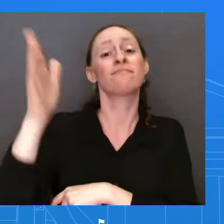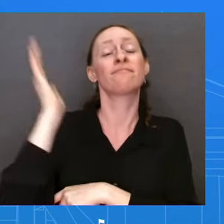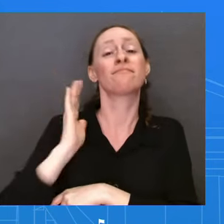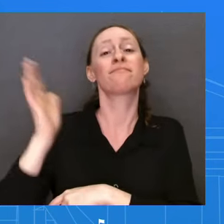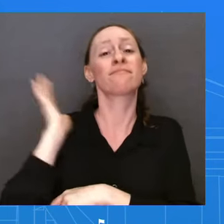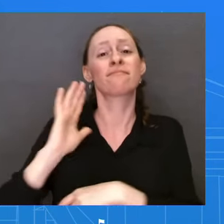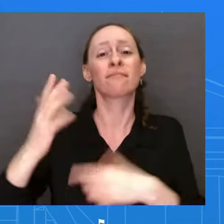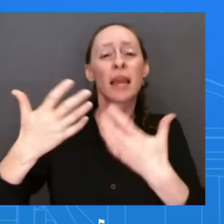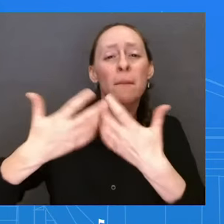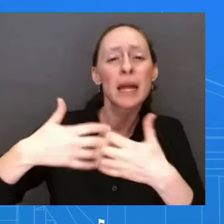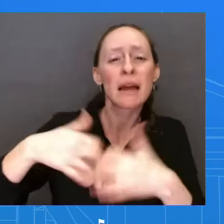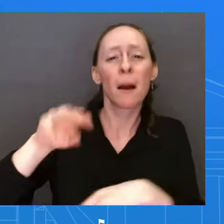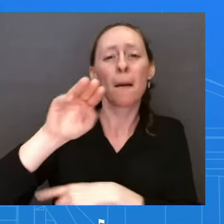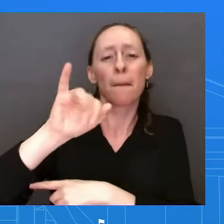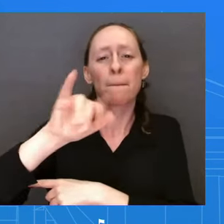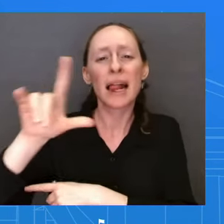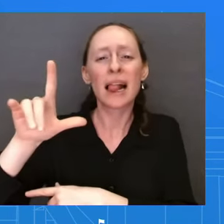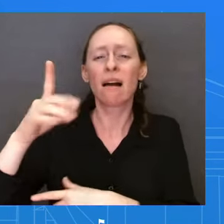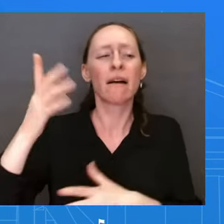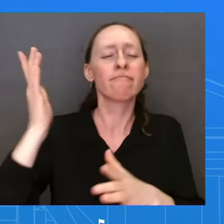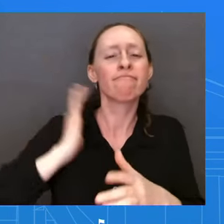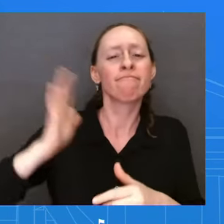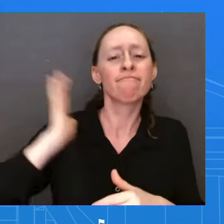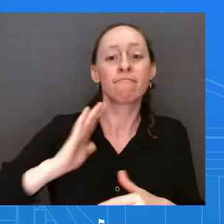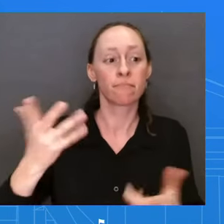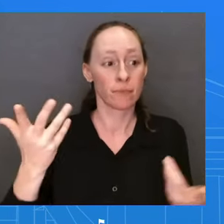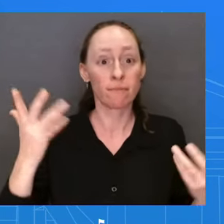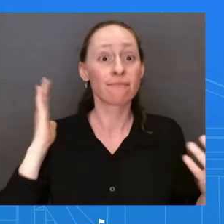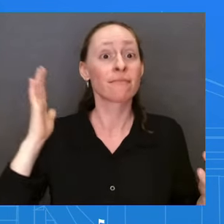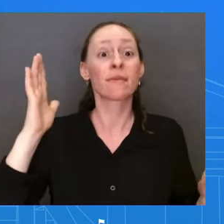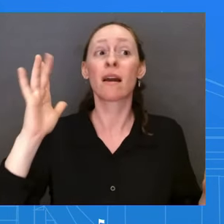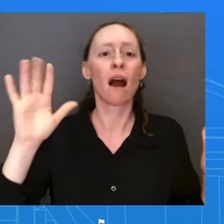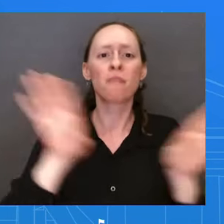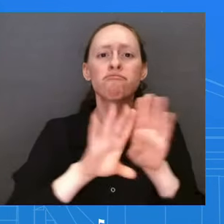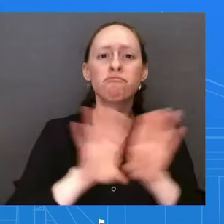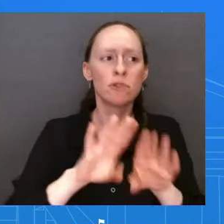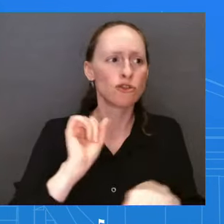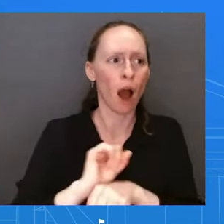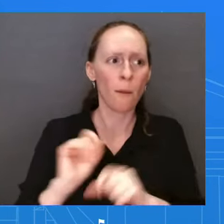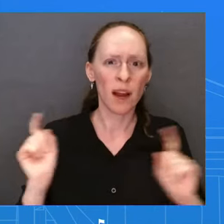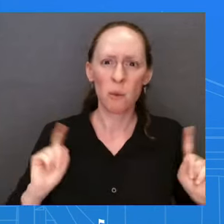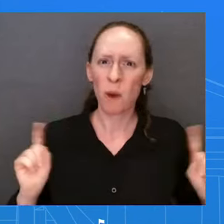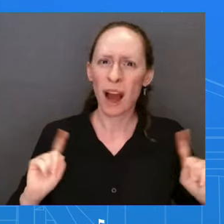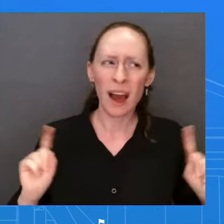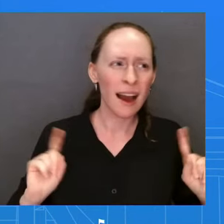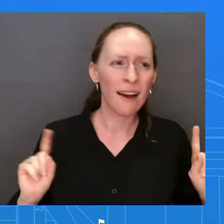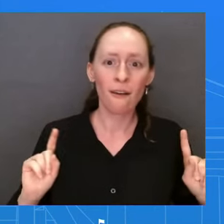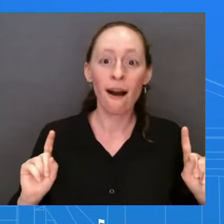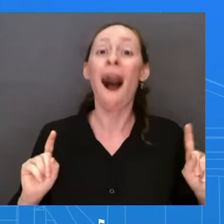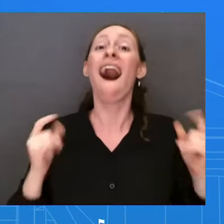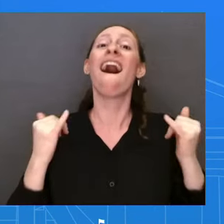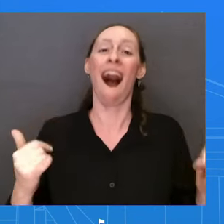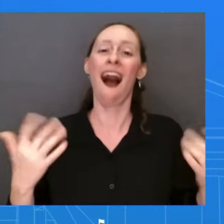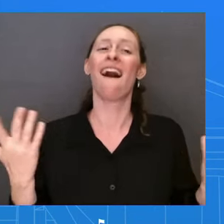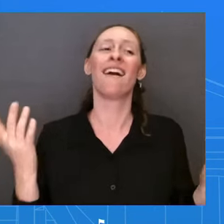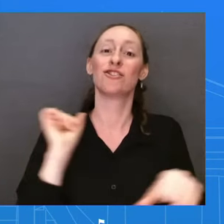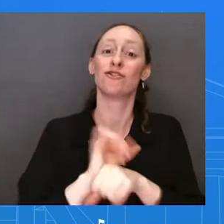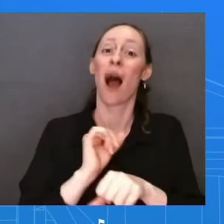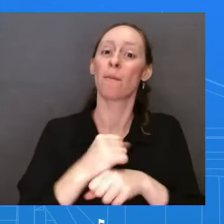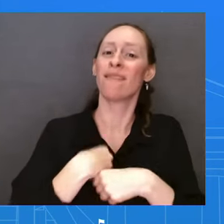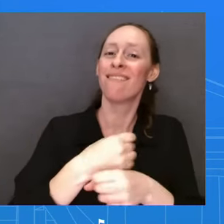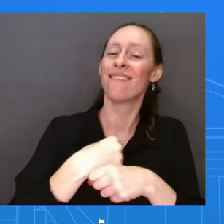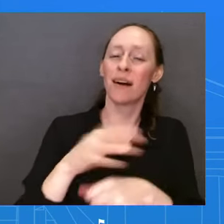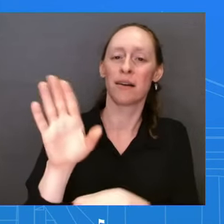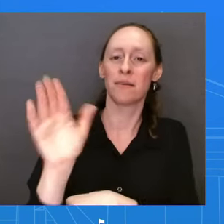And of course, we're also seeing it in the steps that are being taken to increase competition and to create better